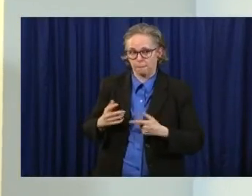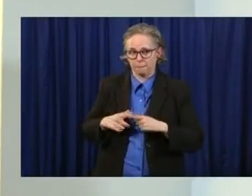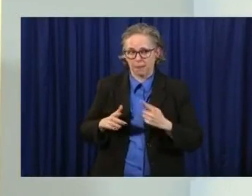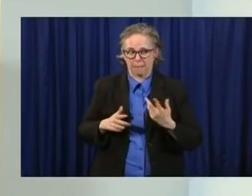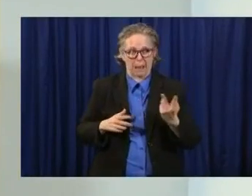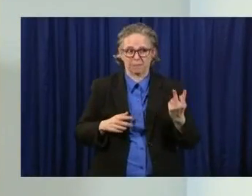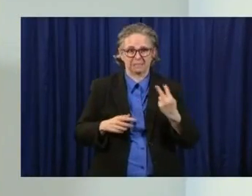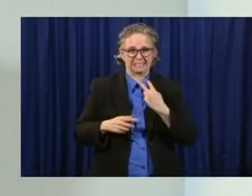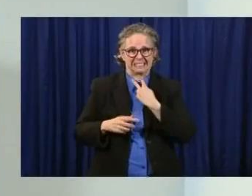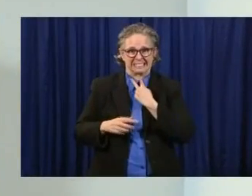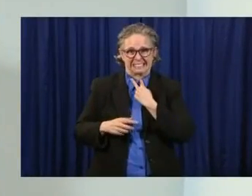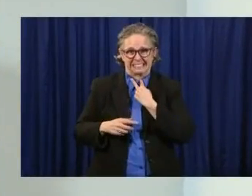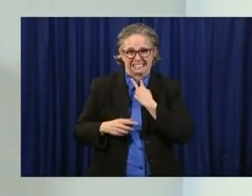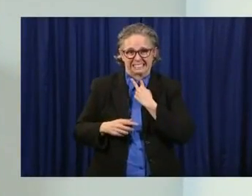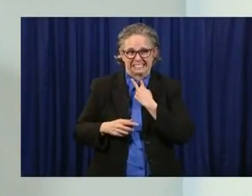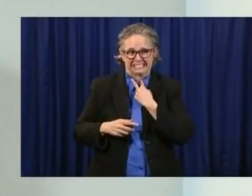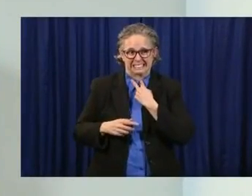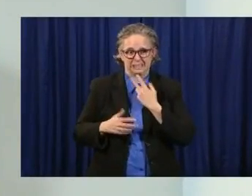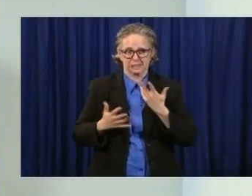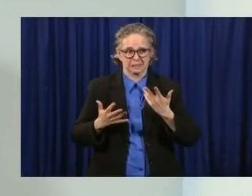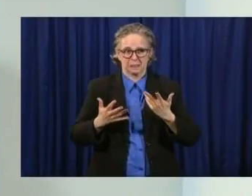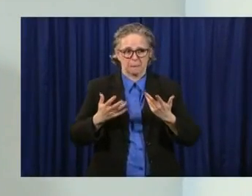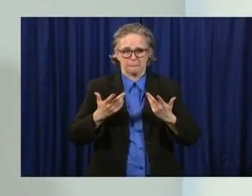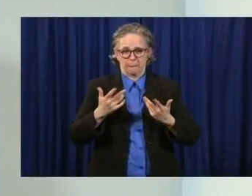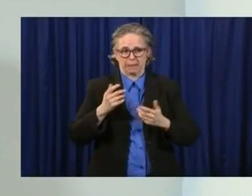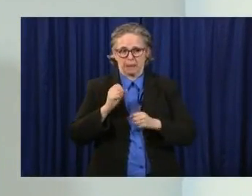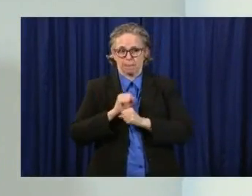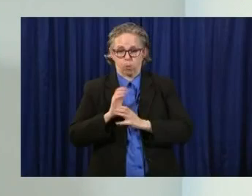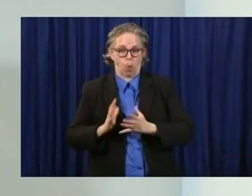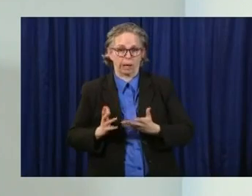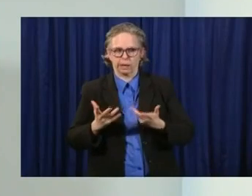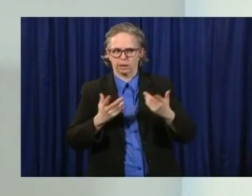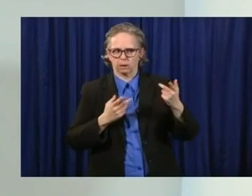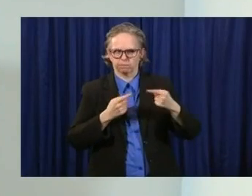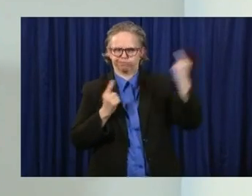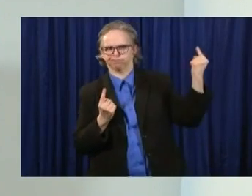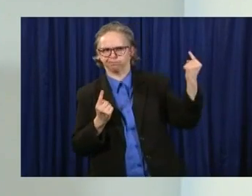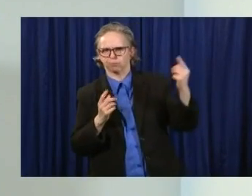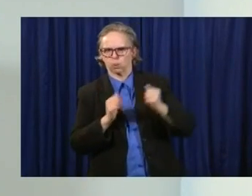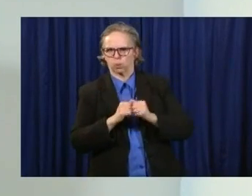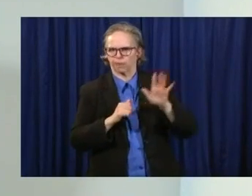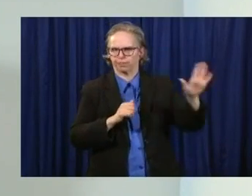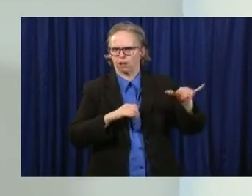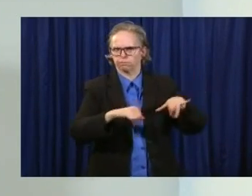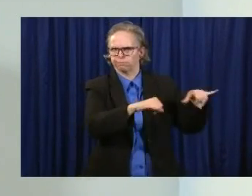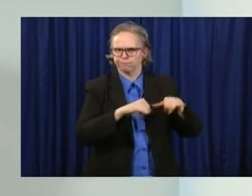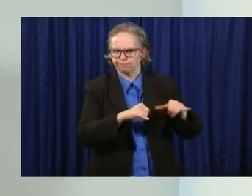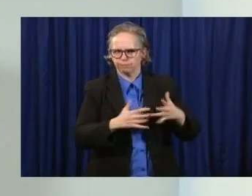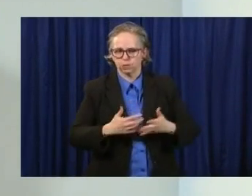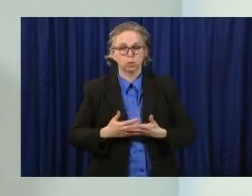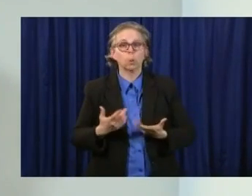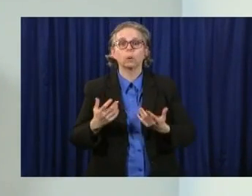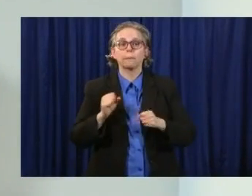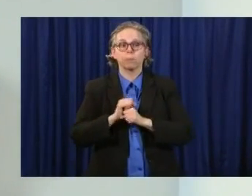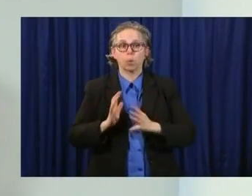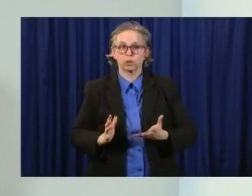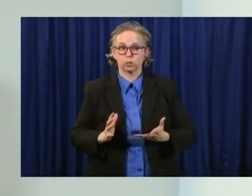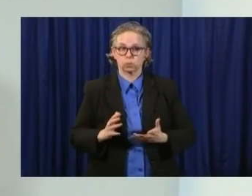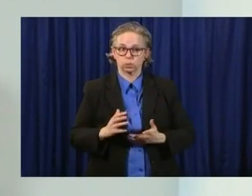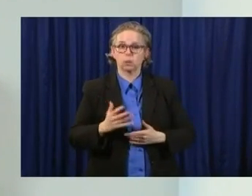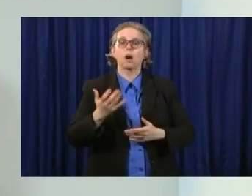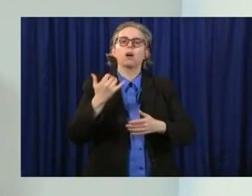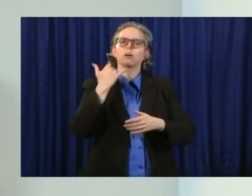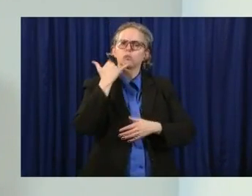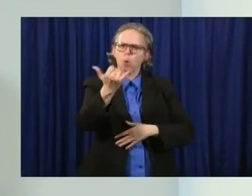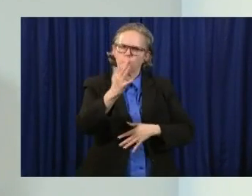employee wants to cooperate with those standards. So first let your HR department know or your supervisor that